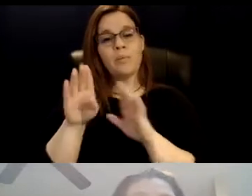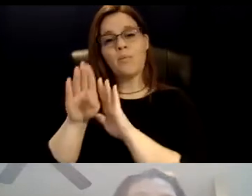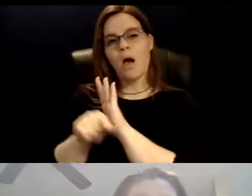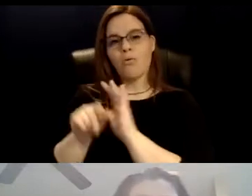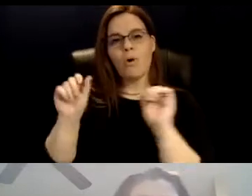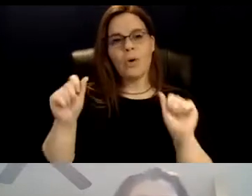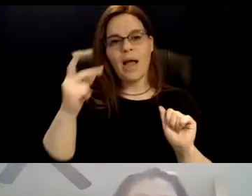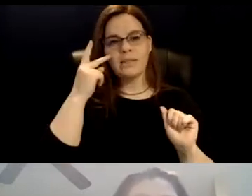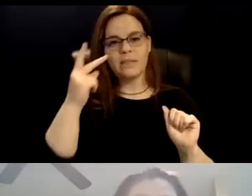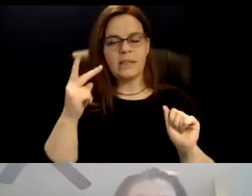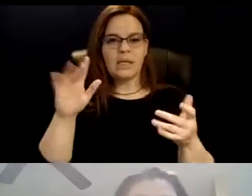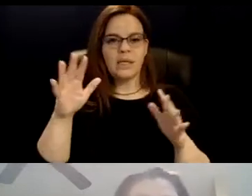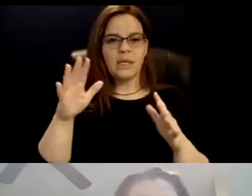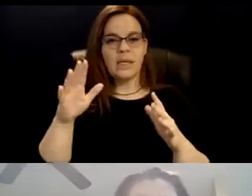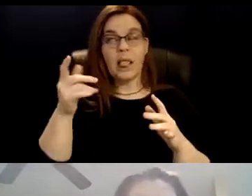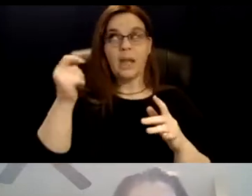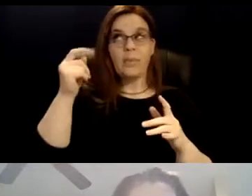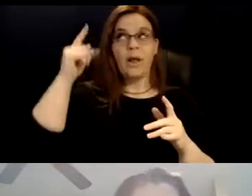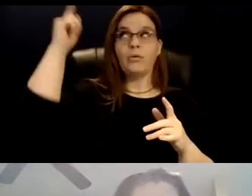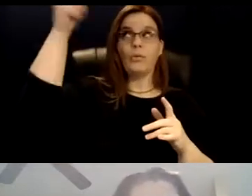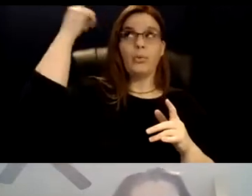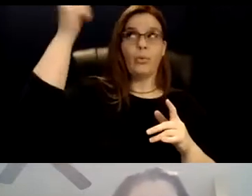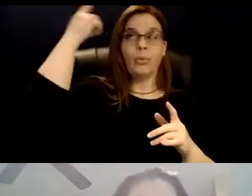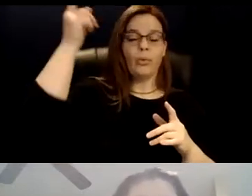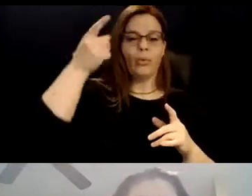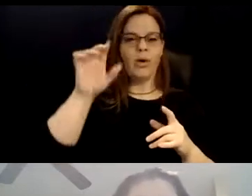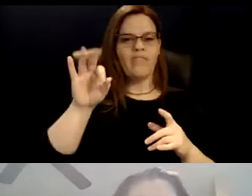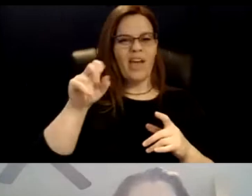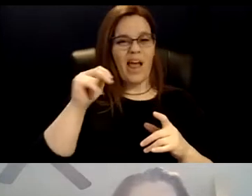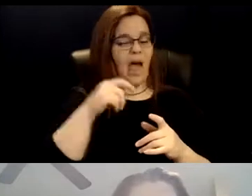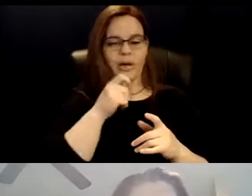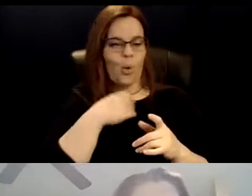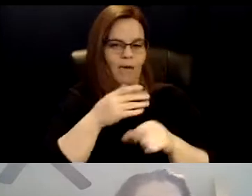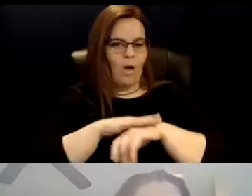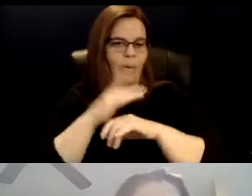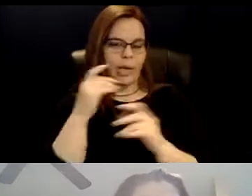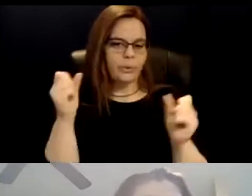can see partial ceiling fan, which I do not have on because it's cold outside.